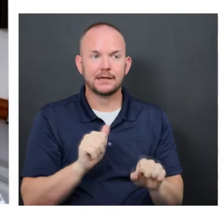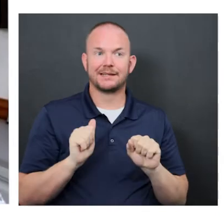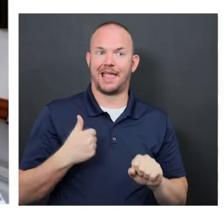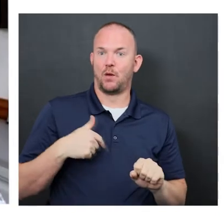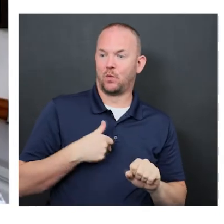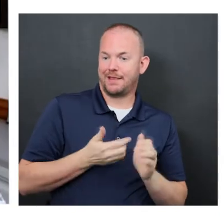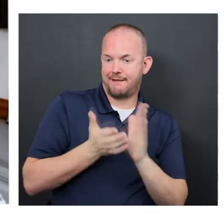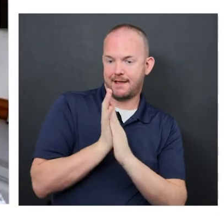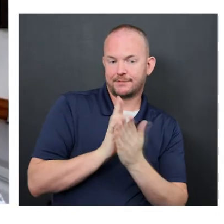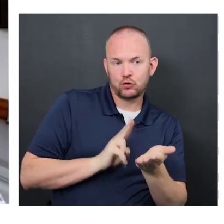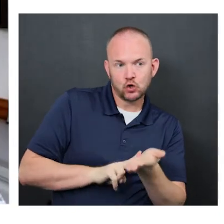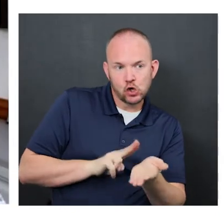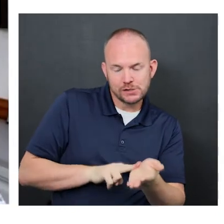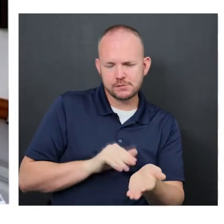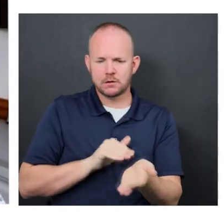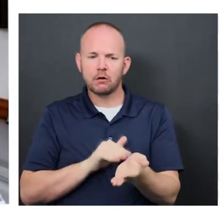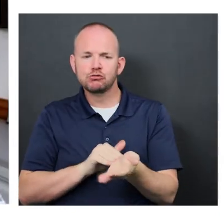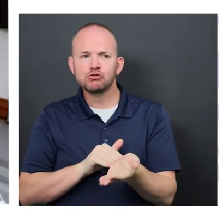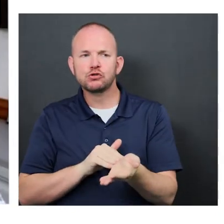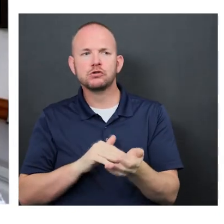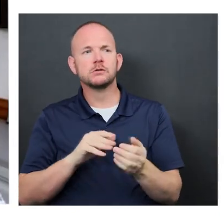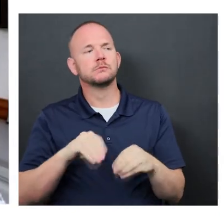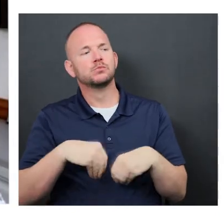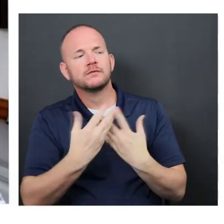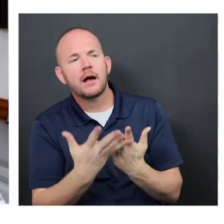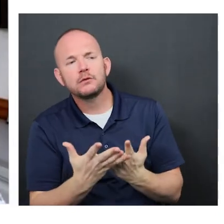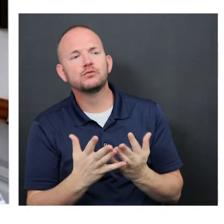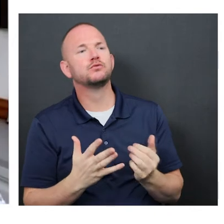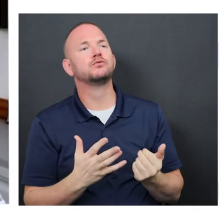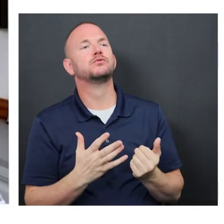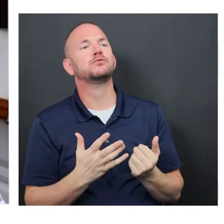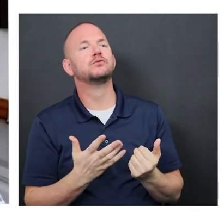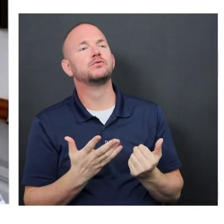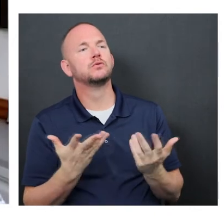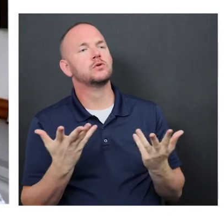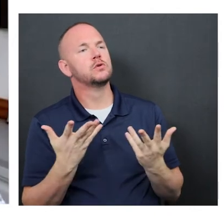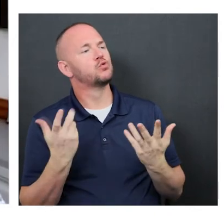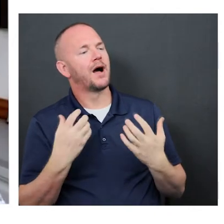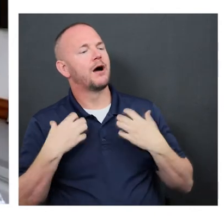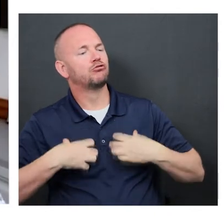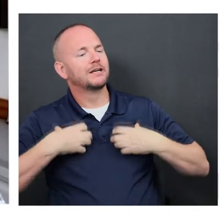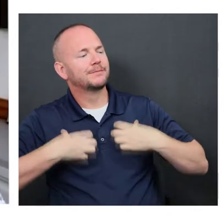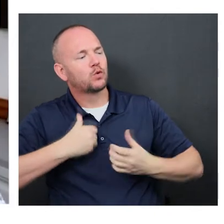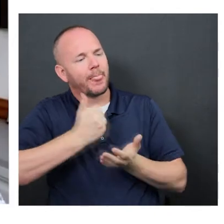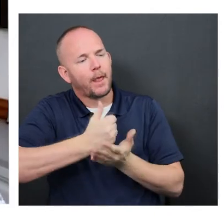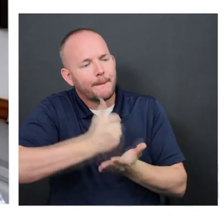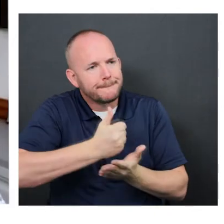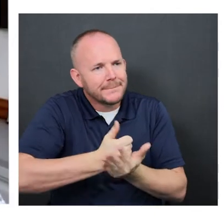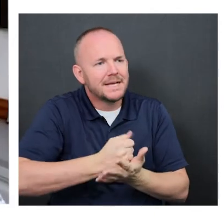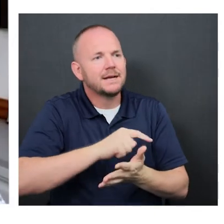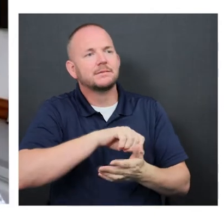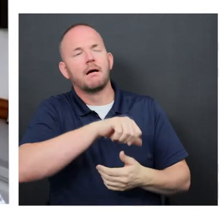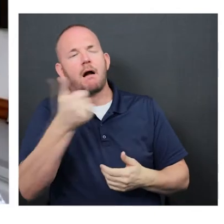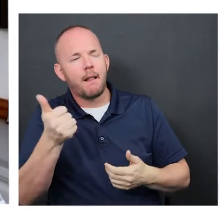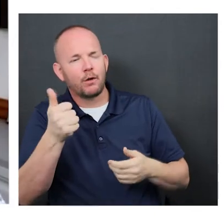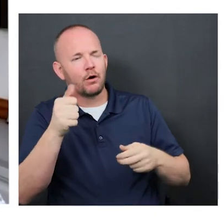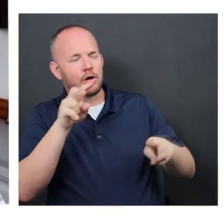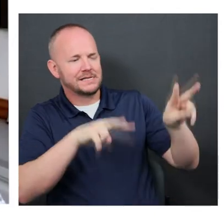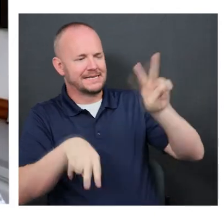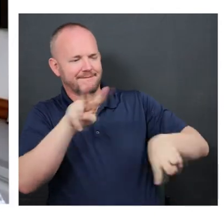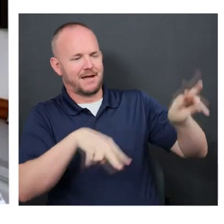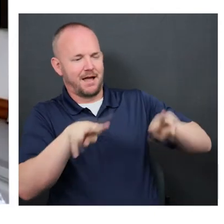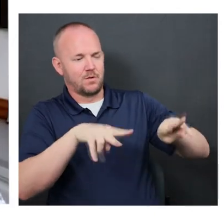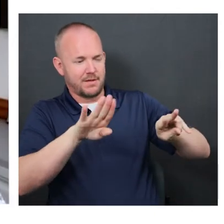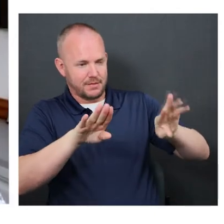we ask the nurse, the doctor, the phlebotomist, the respiratory therapist, the certified nursing assistant, and the environmental